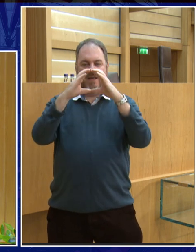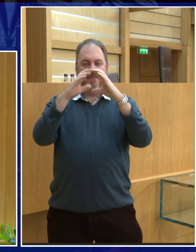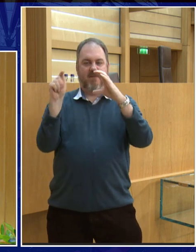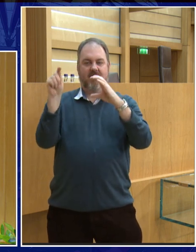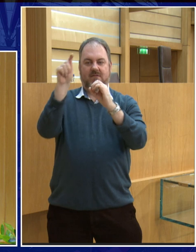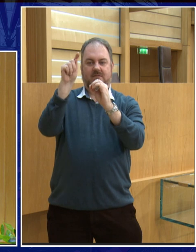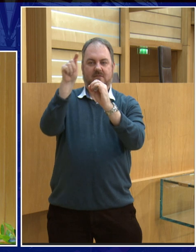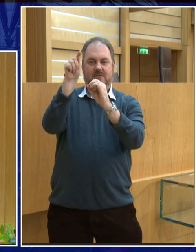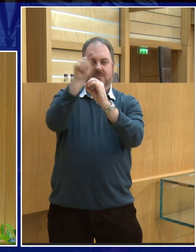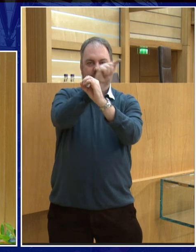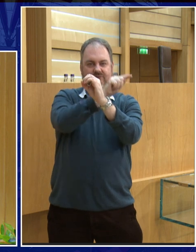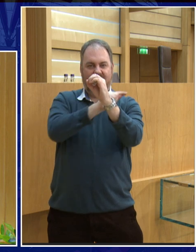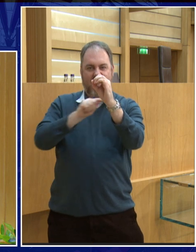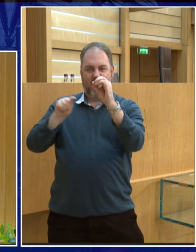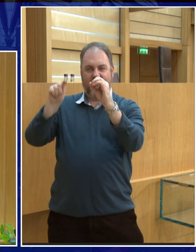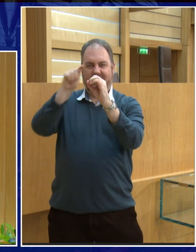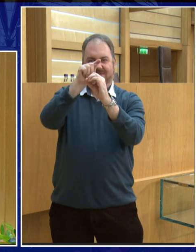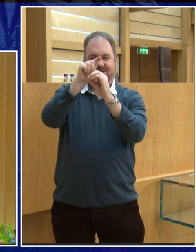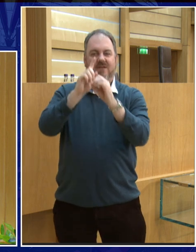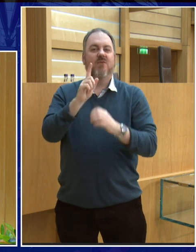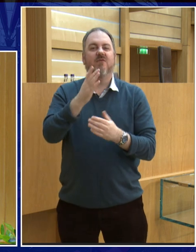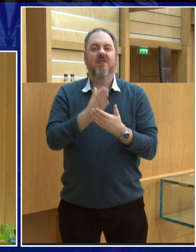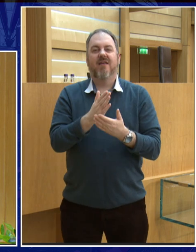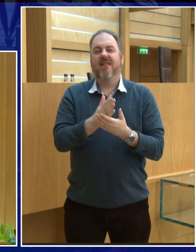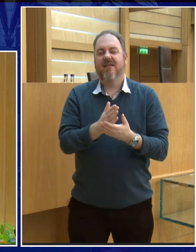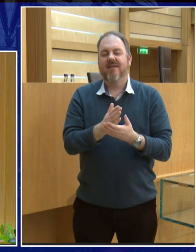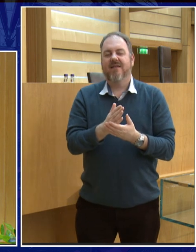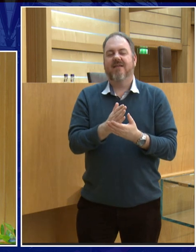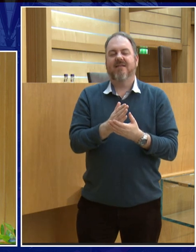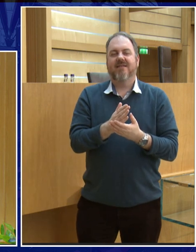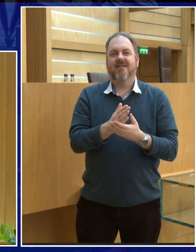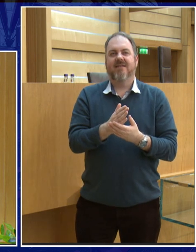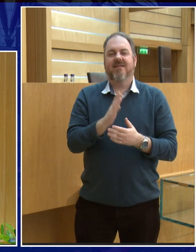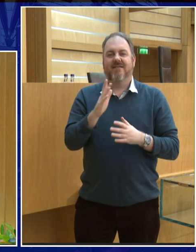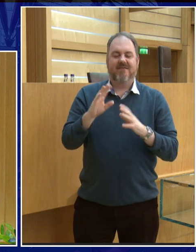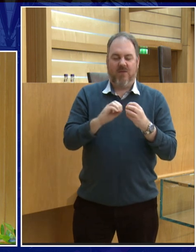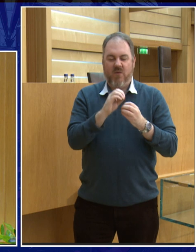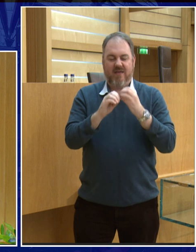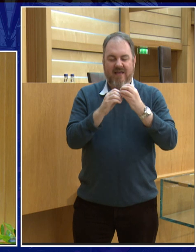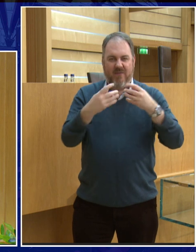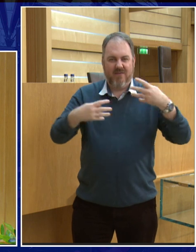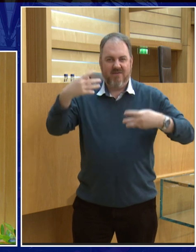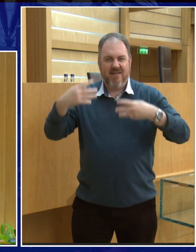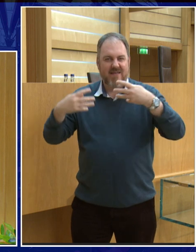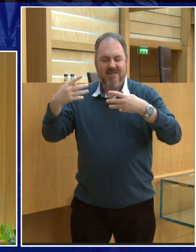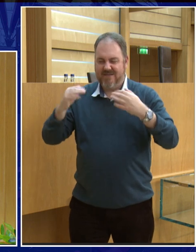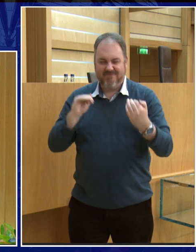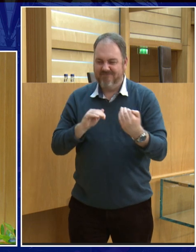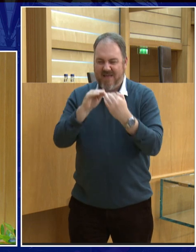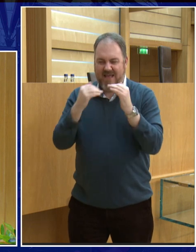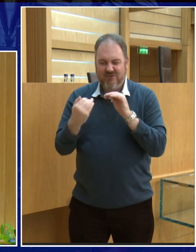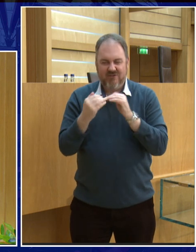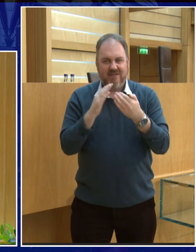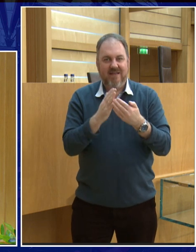they're quite circular, but they are this squashed circle. And unfortunately, the math just doesn't add up. It's not a stable